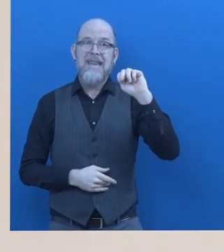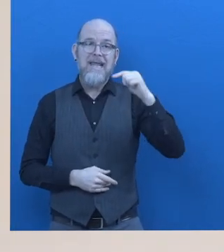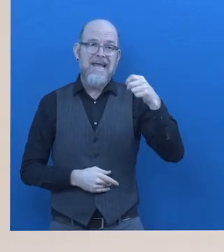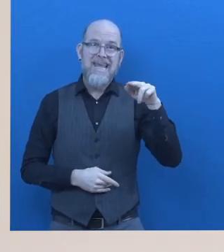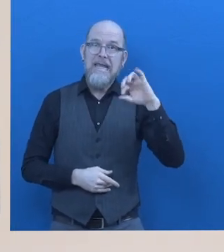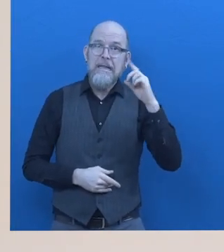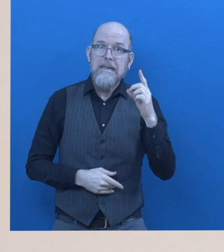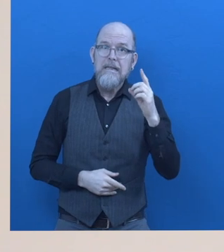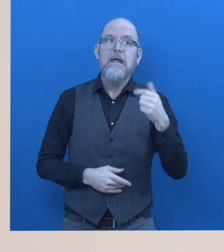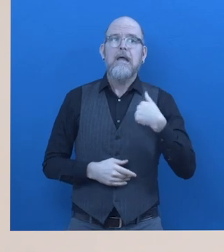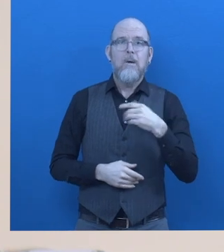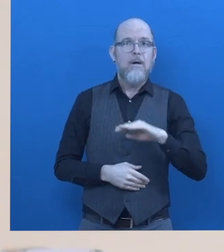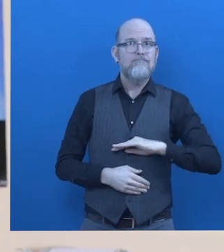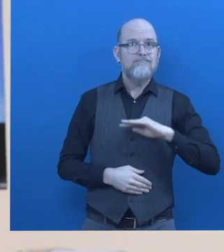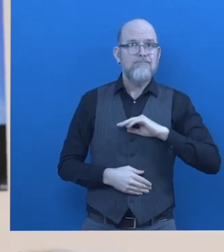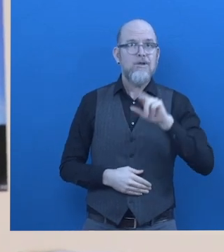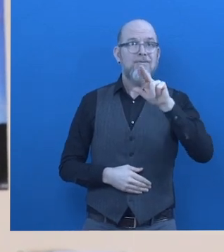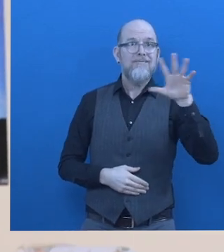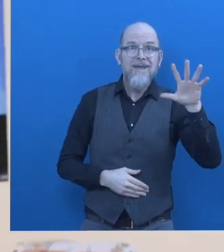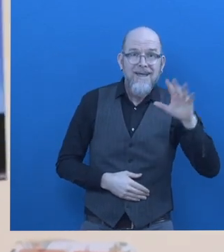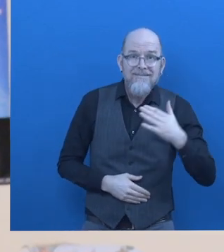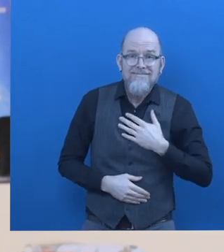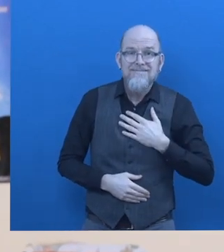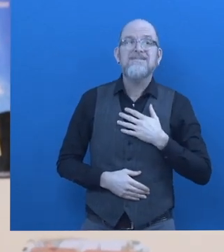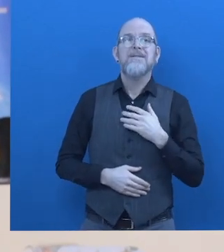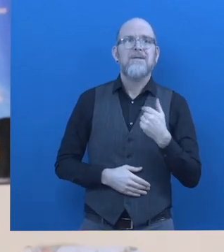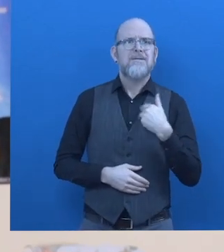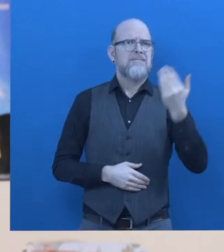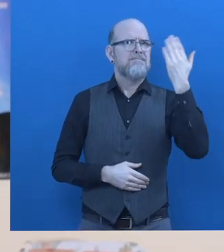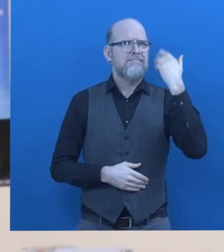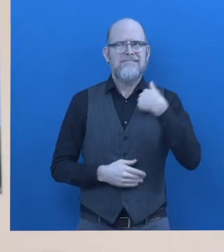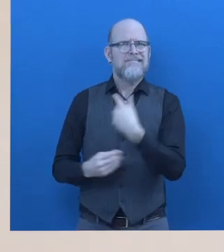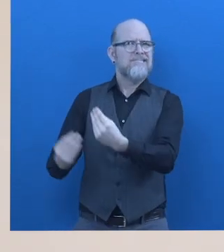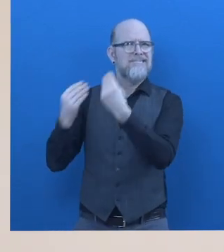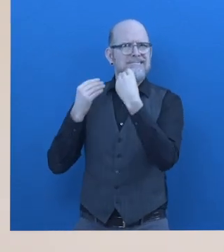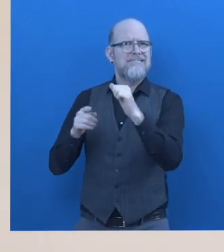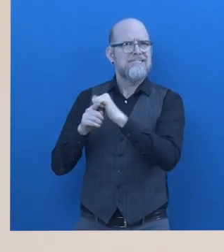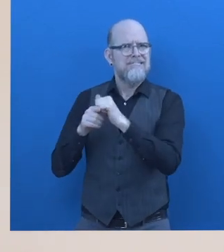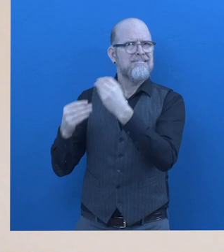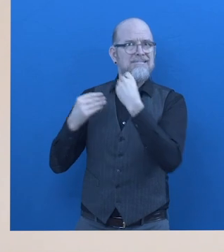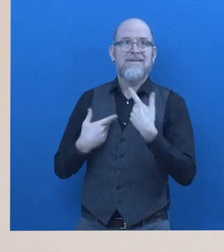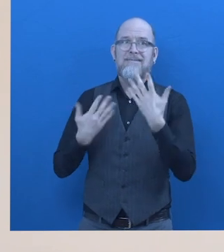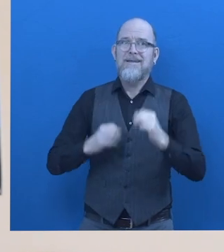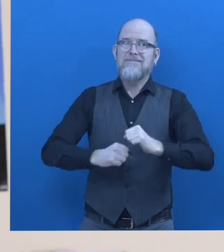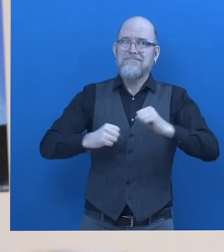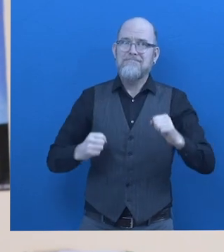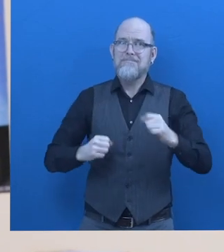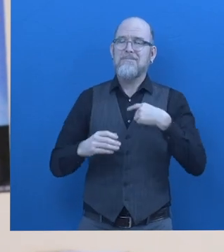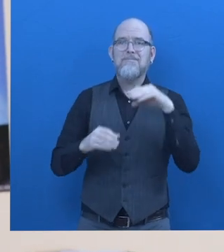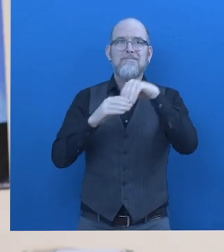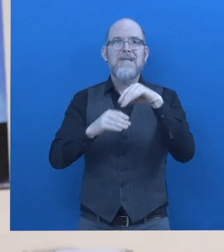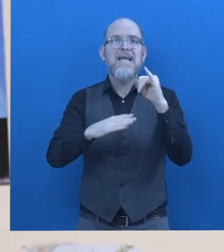25 years old. After skilling training, I started my internship at